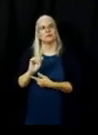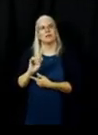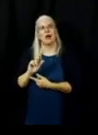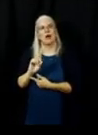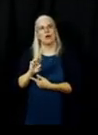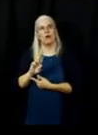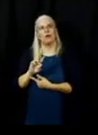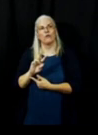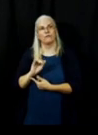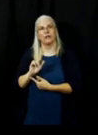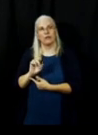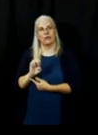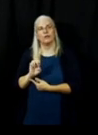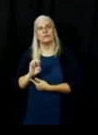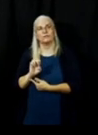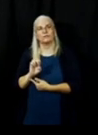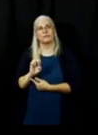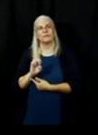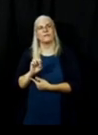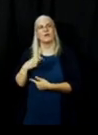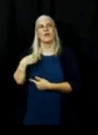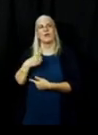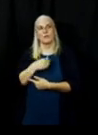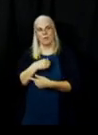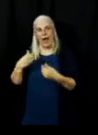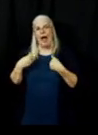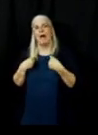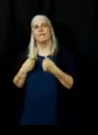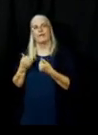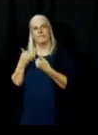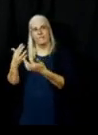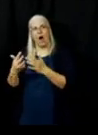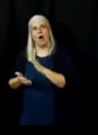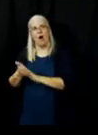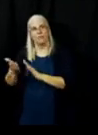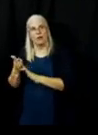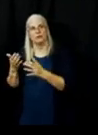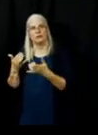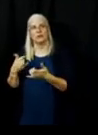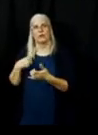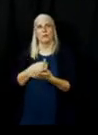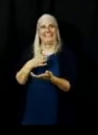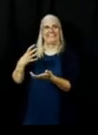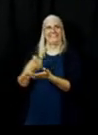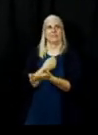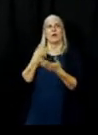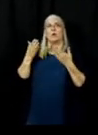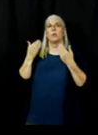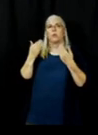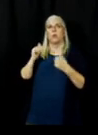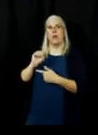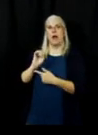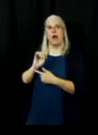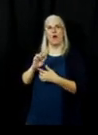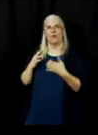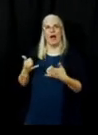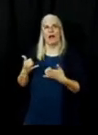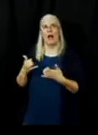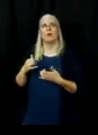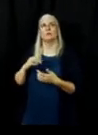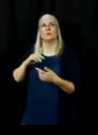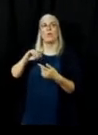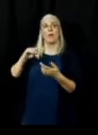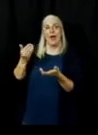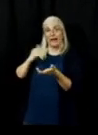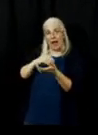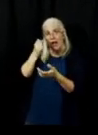tonight to do some fire operations we're going to take advantage of that cooler air so again it's when we're conducting firing